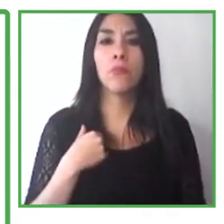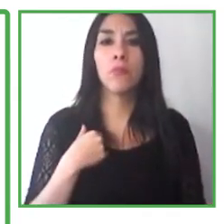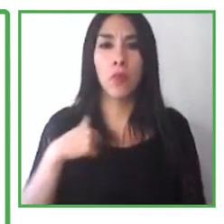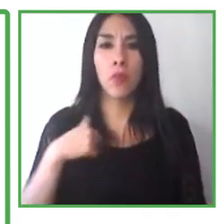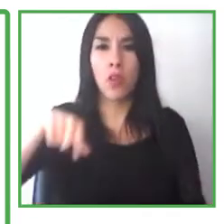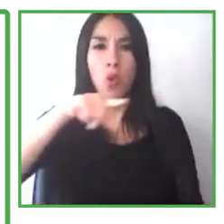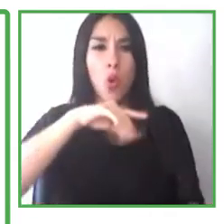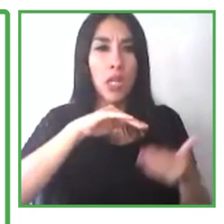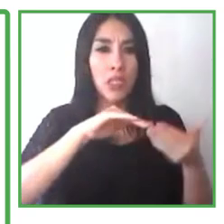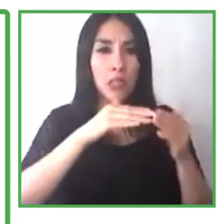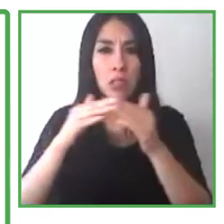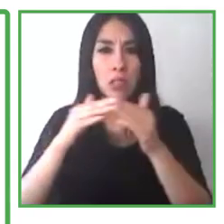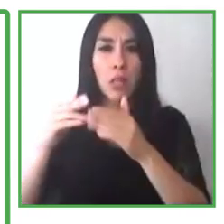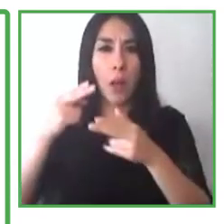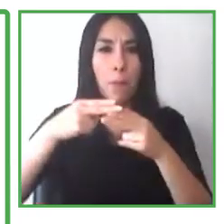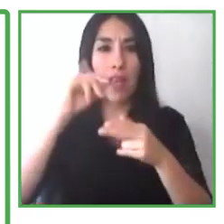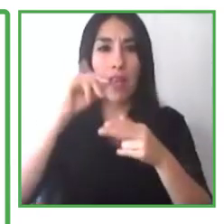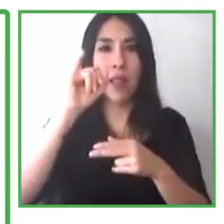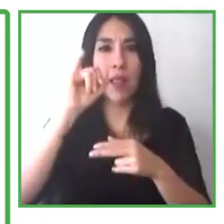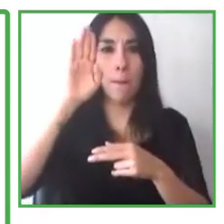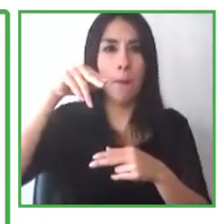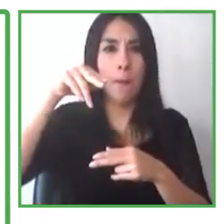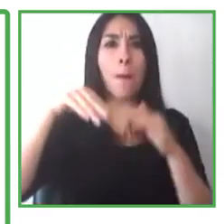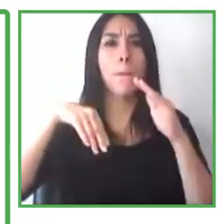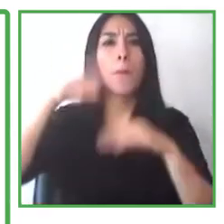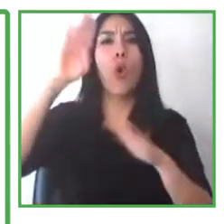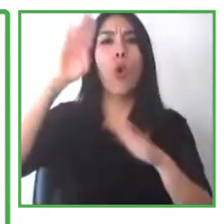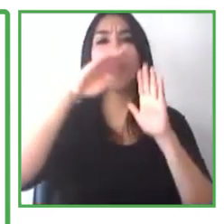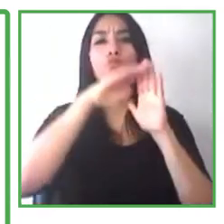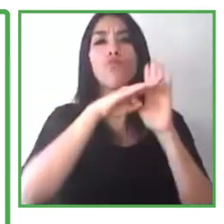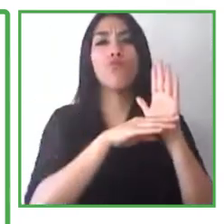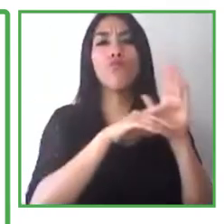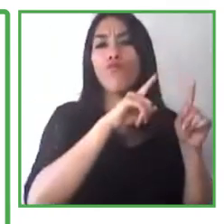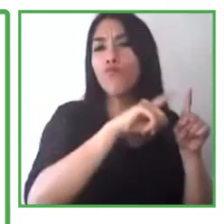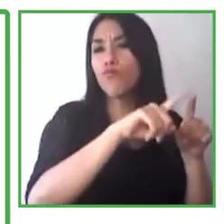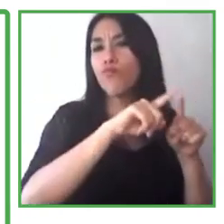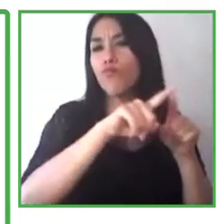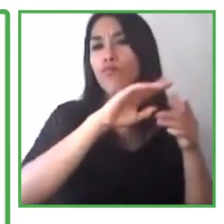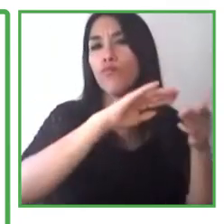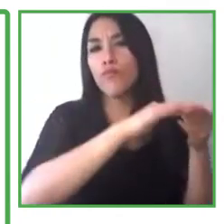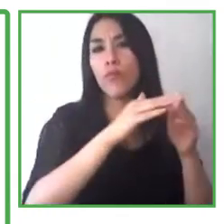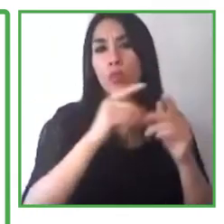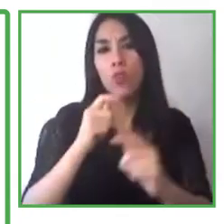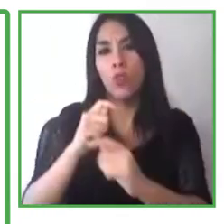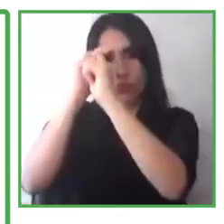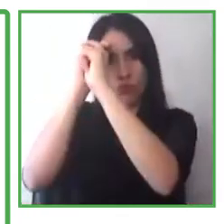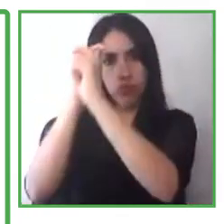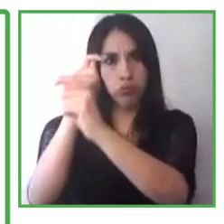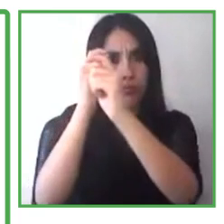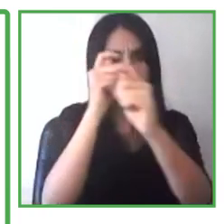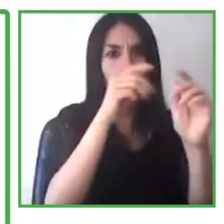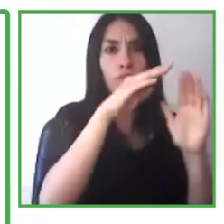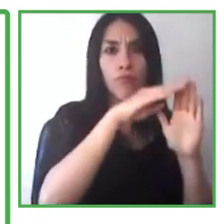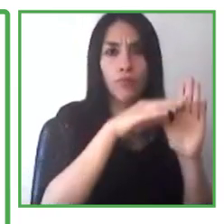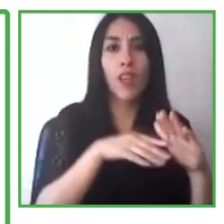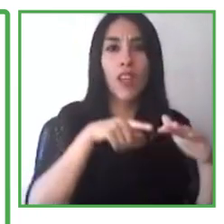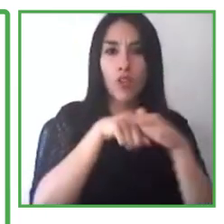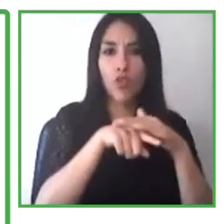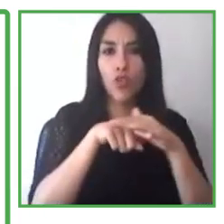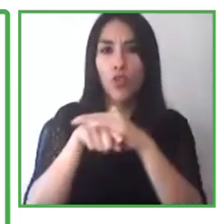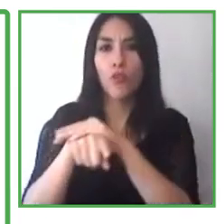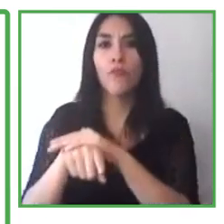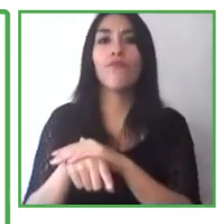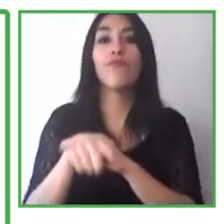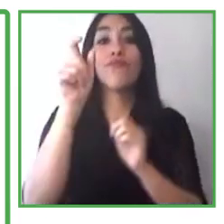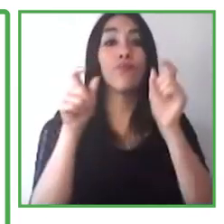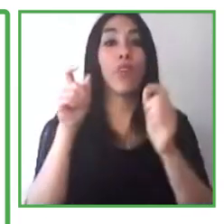respect a set of guidelines, accessibility guidelines. So regardless of where we go in the world, regardless of whether